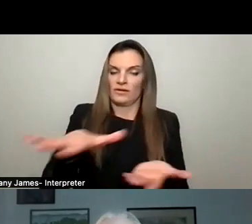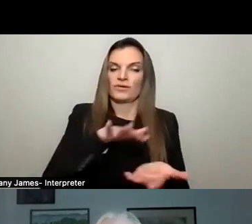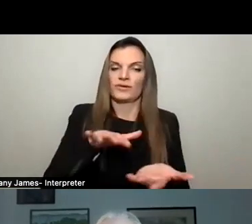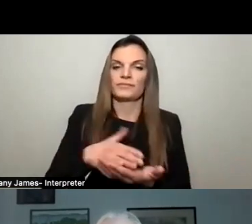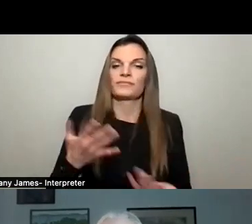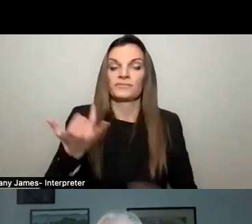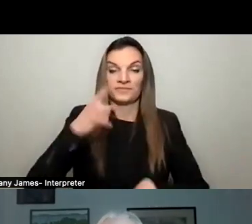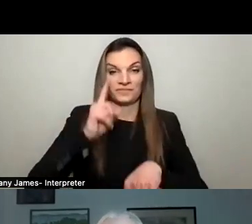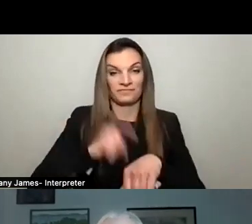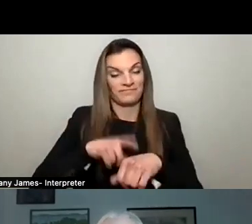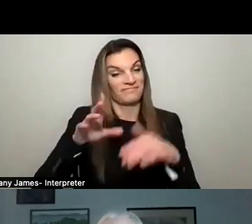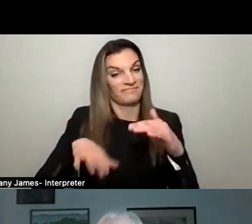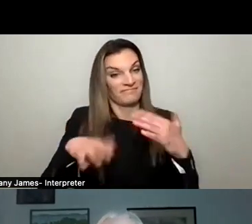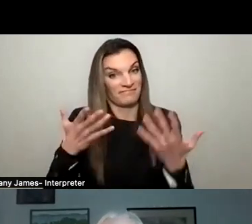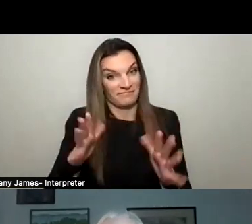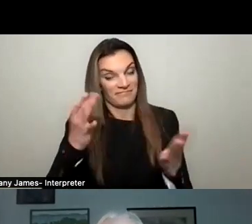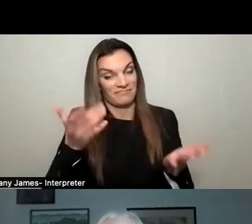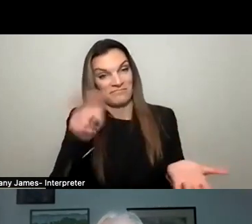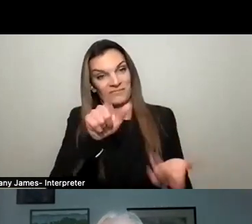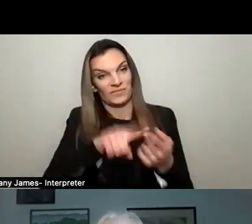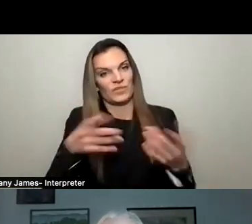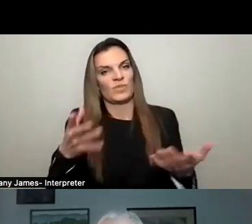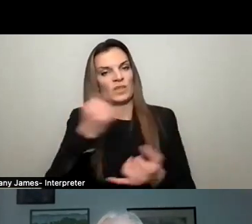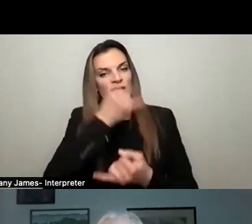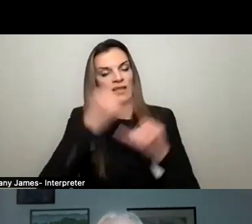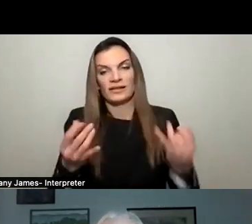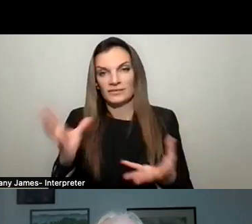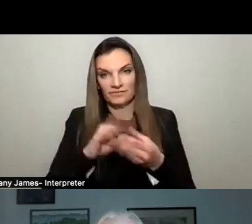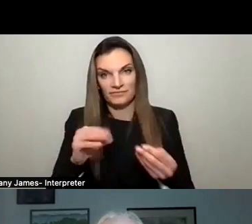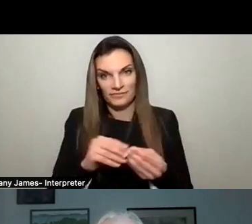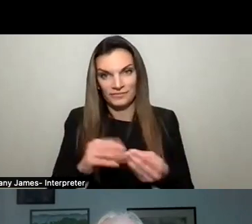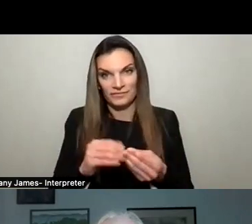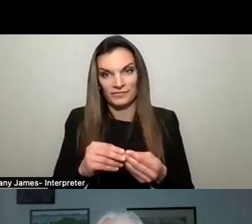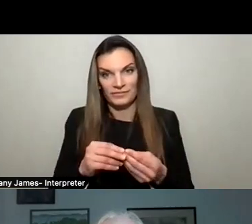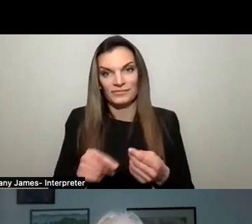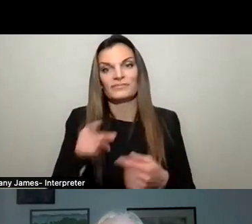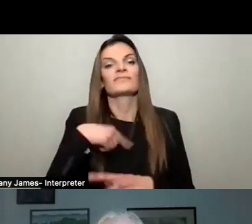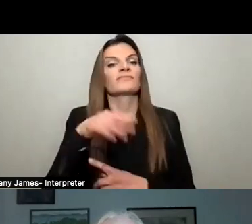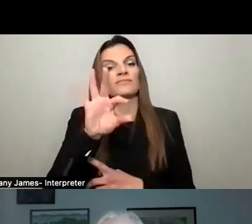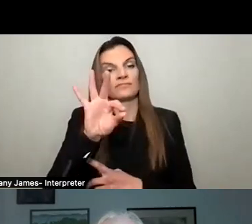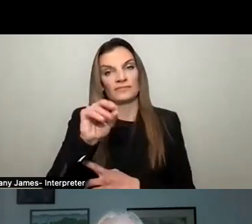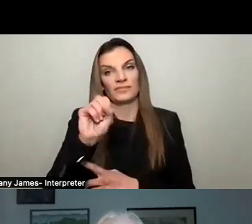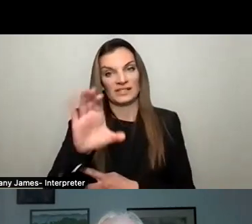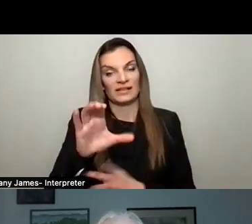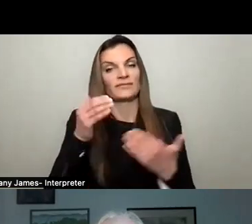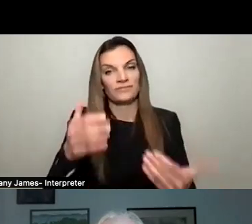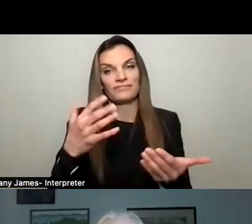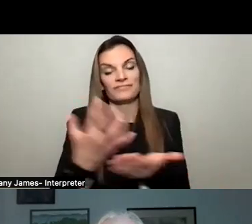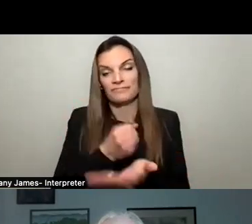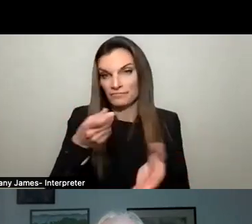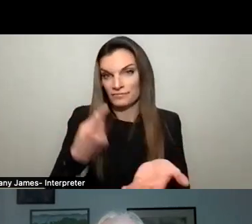our closing arguments. Um, I'll remind you that you each have 90 seconds for your close